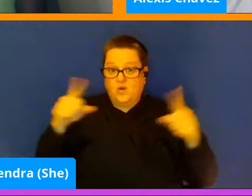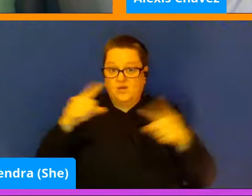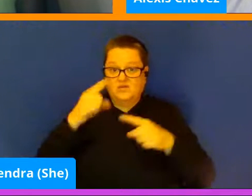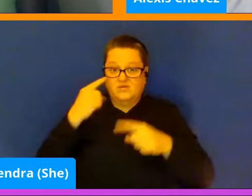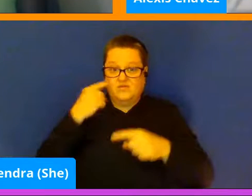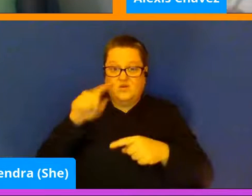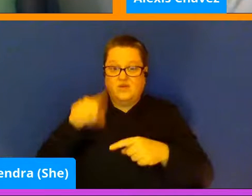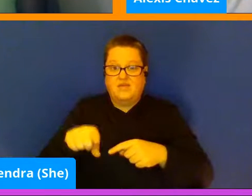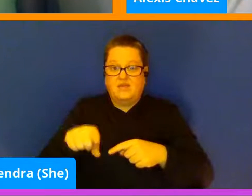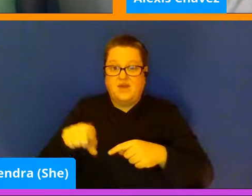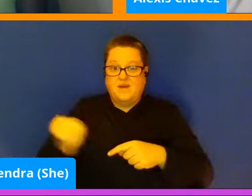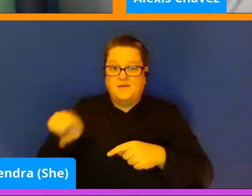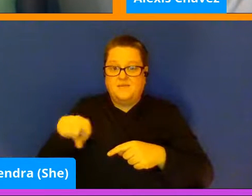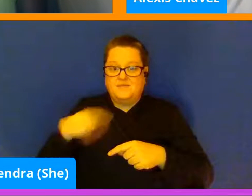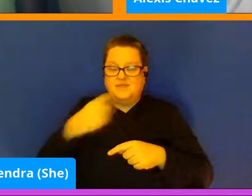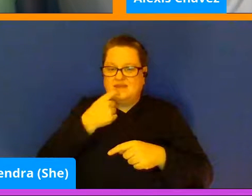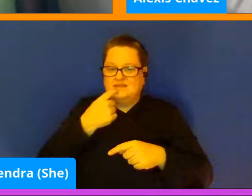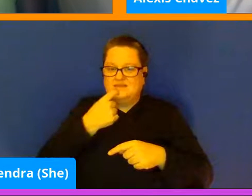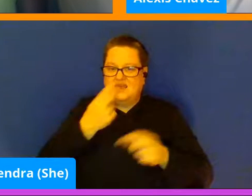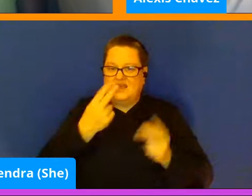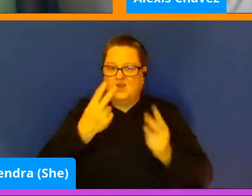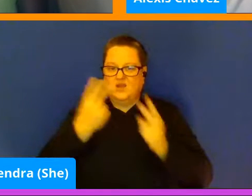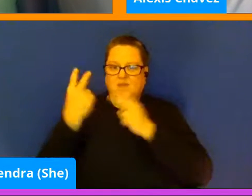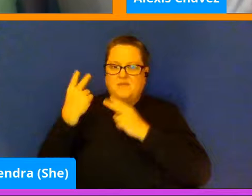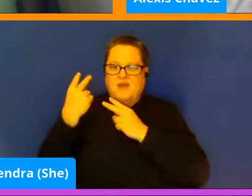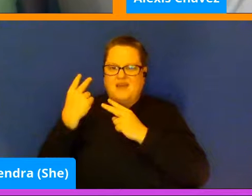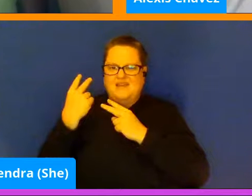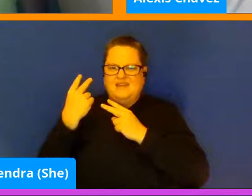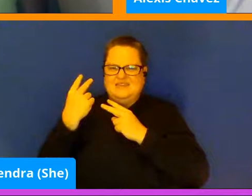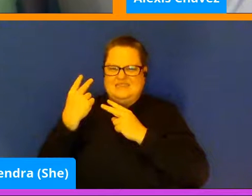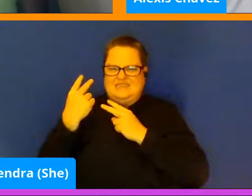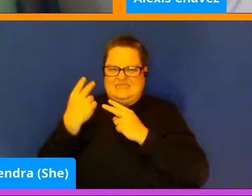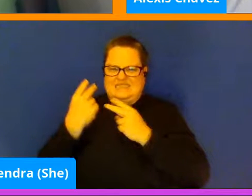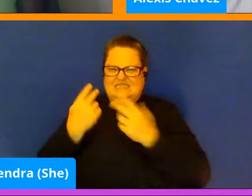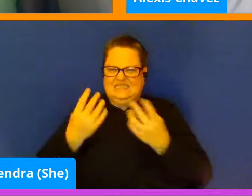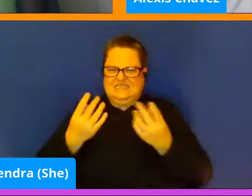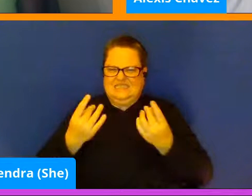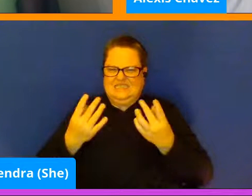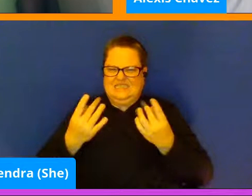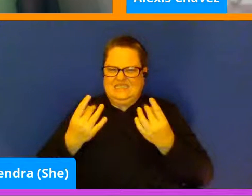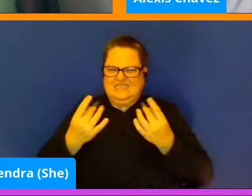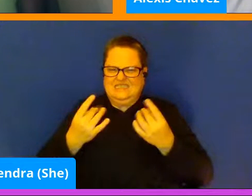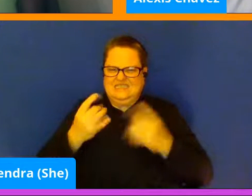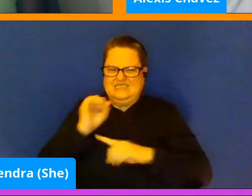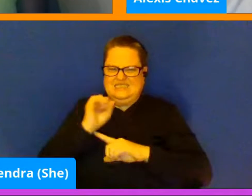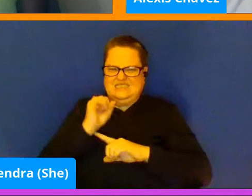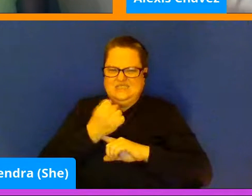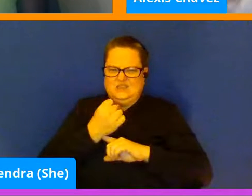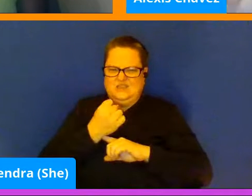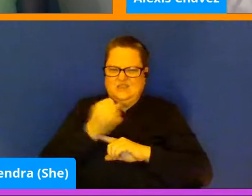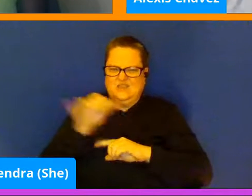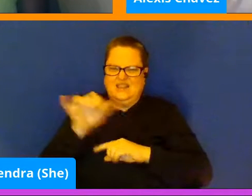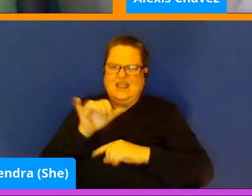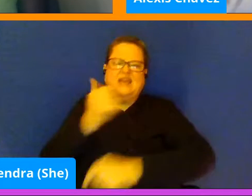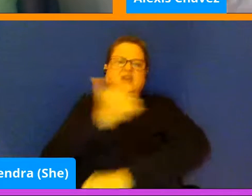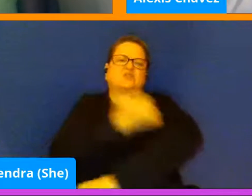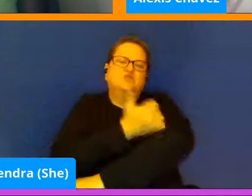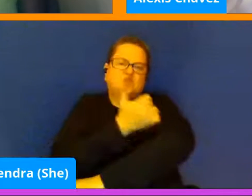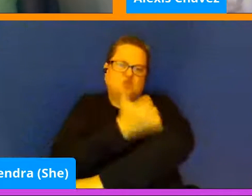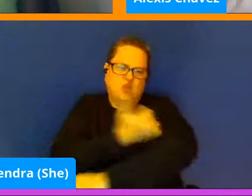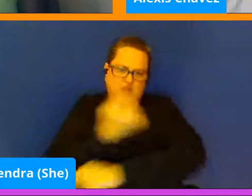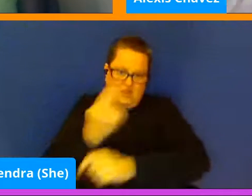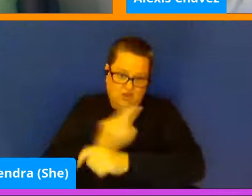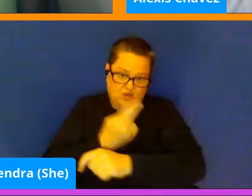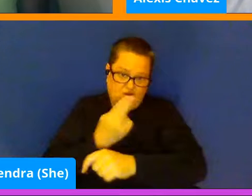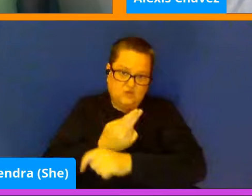they say looking back, it's kind of put me in a sticky situation is sometimes drug use like alcohol or